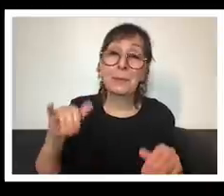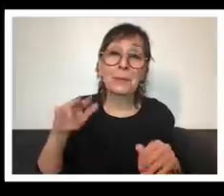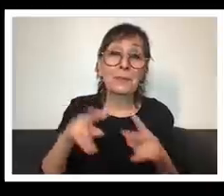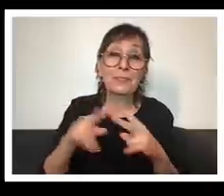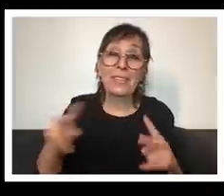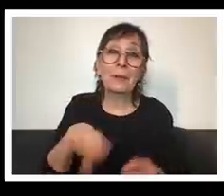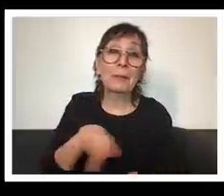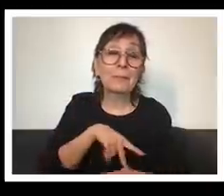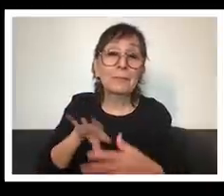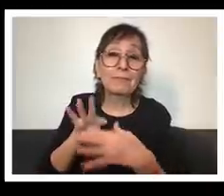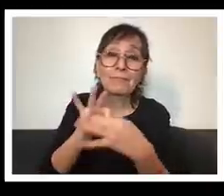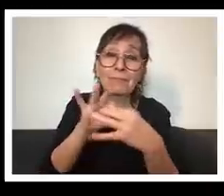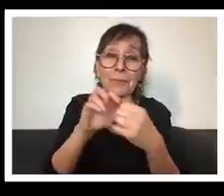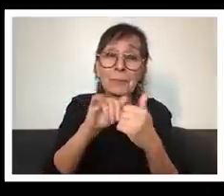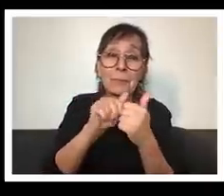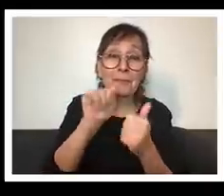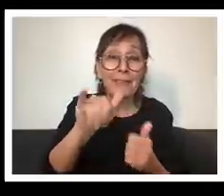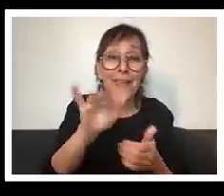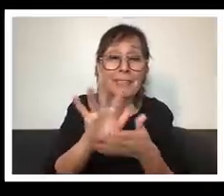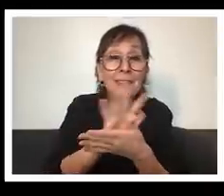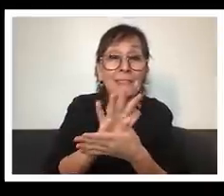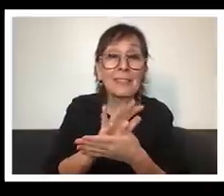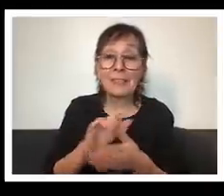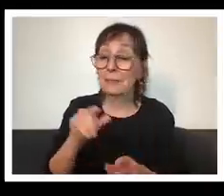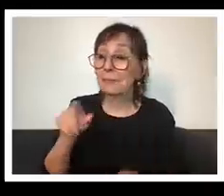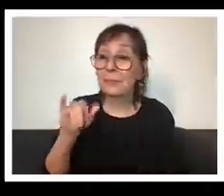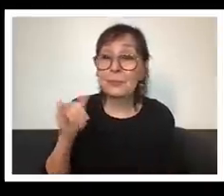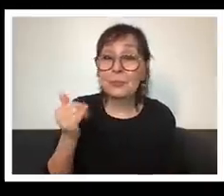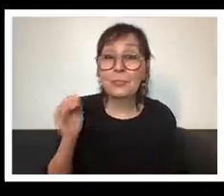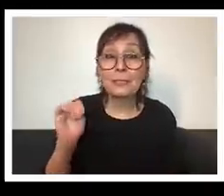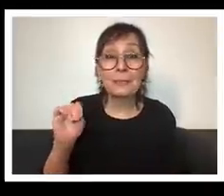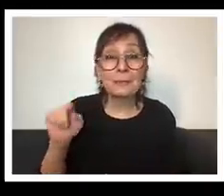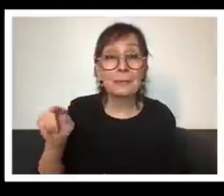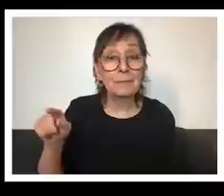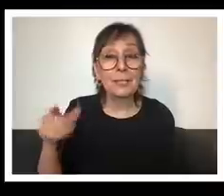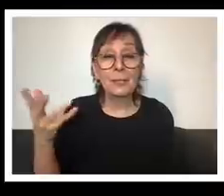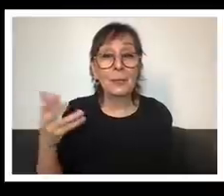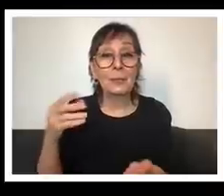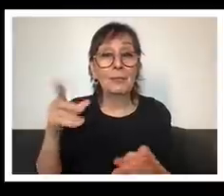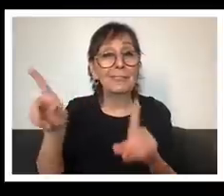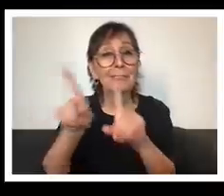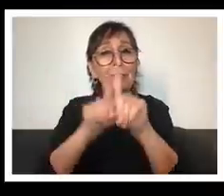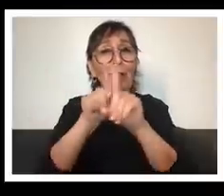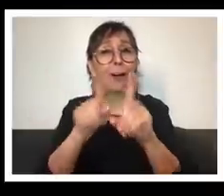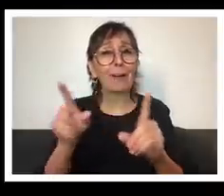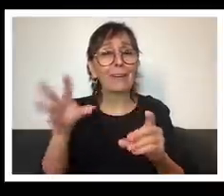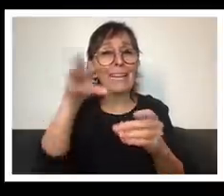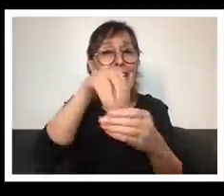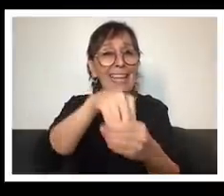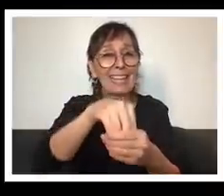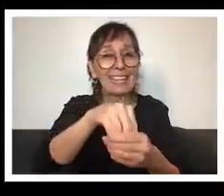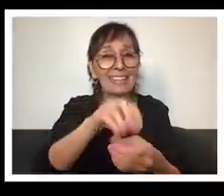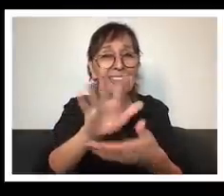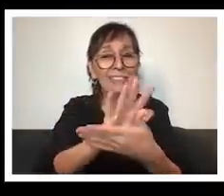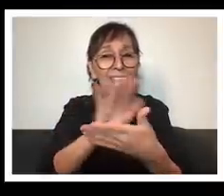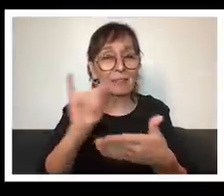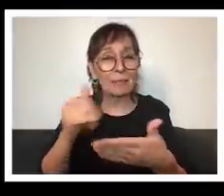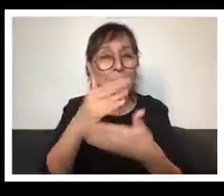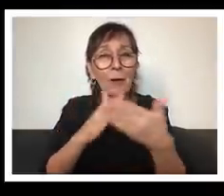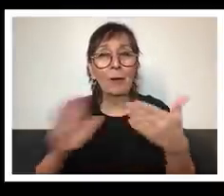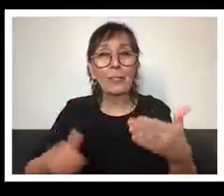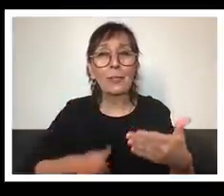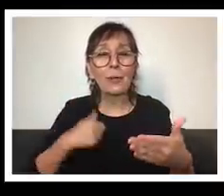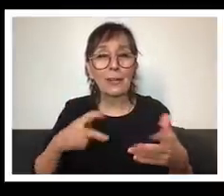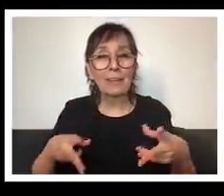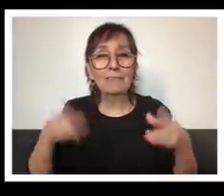because you know you you you know you were uh you were starring uh in in a chronicle of your own life